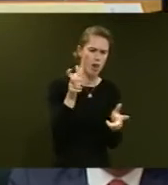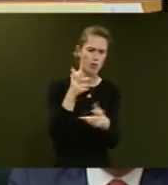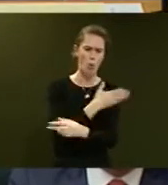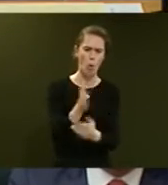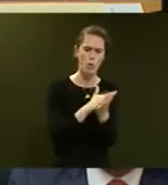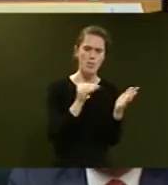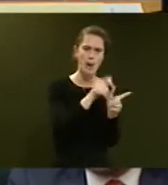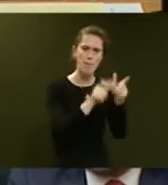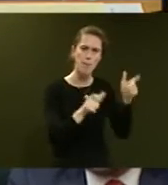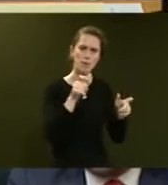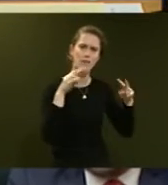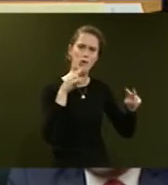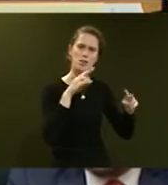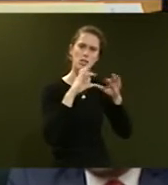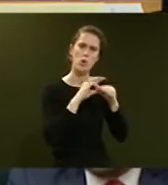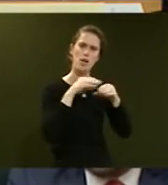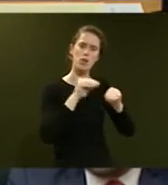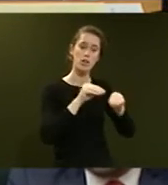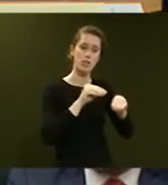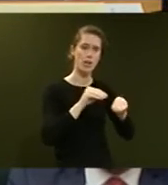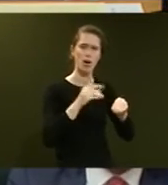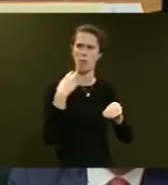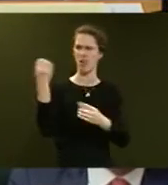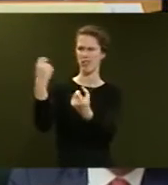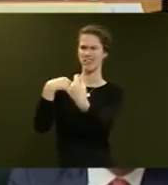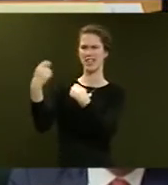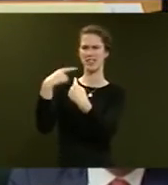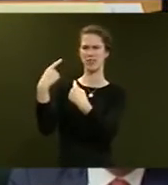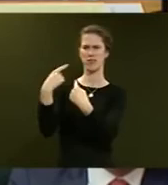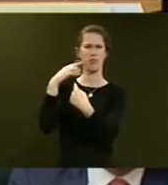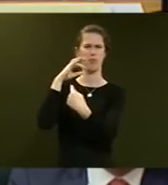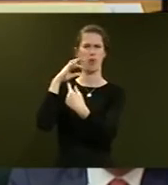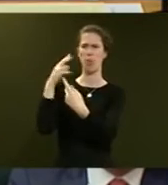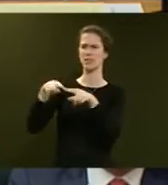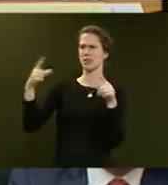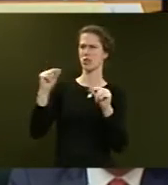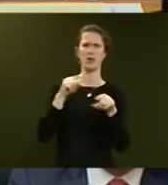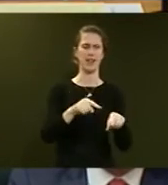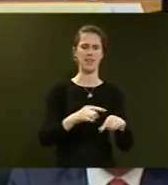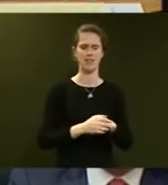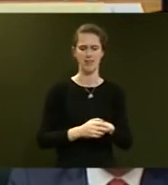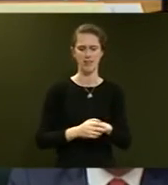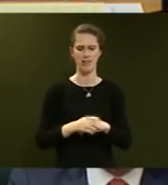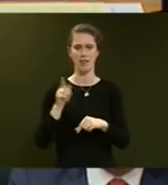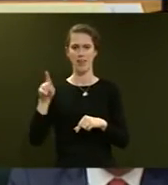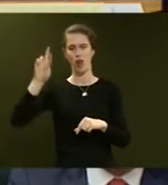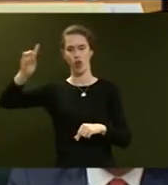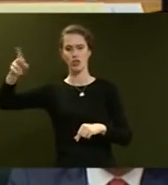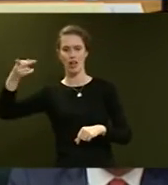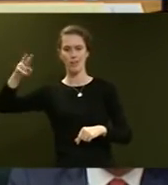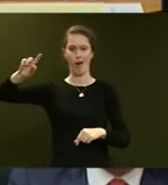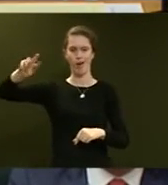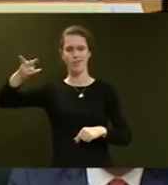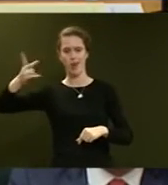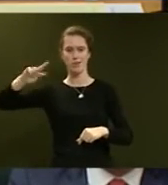views when it comes to education, and we keep being criticised by the opposition for doing so, Mr Speaker, who seem to alternate between saying we're